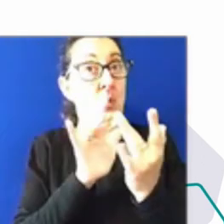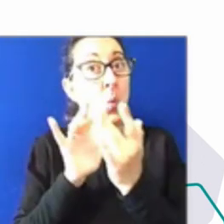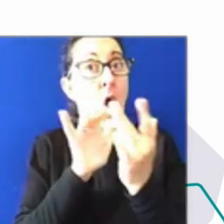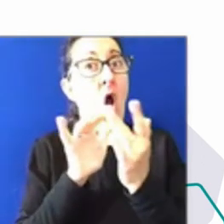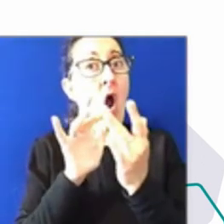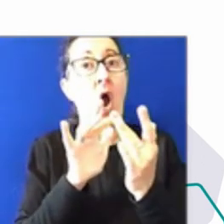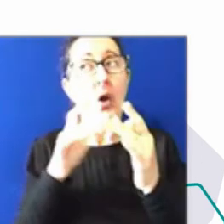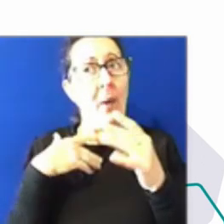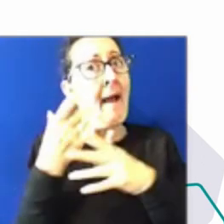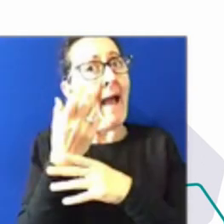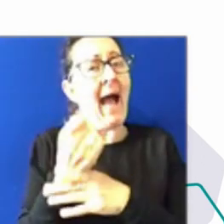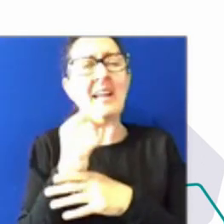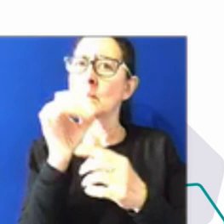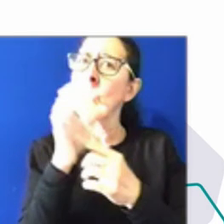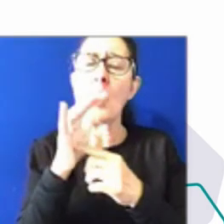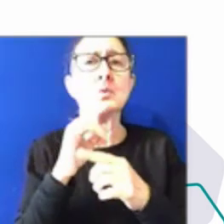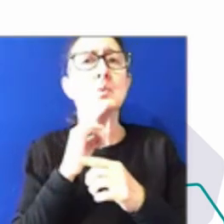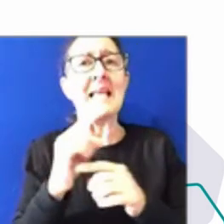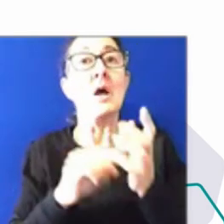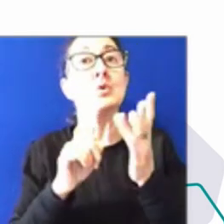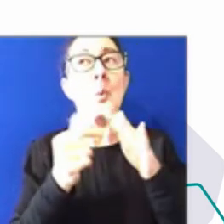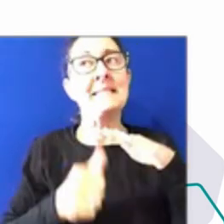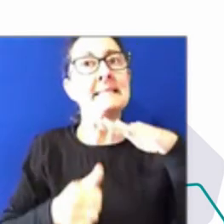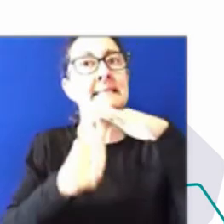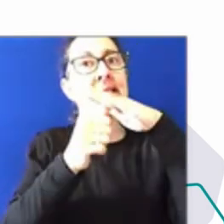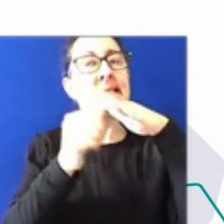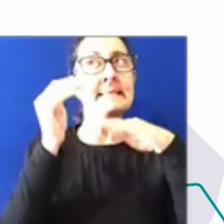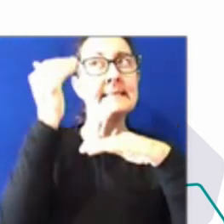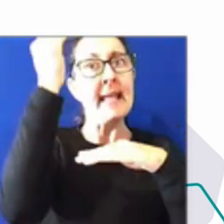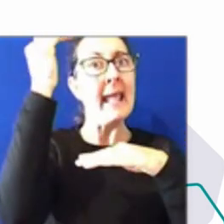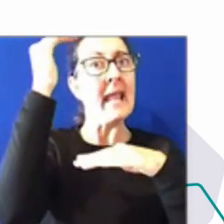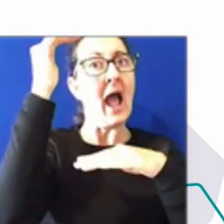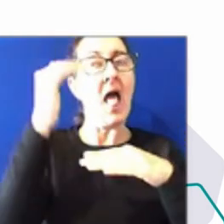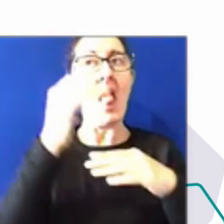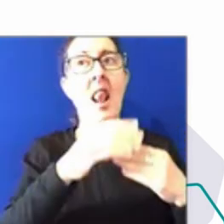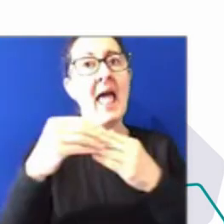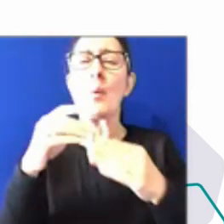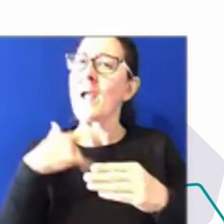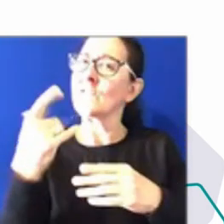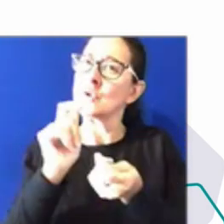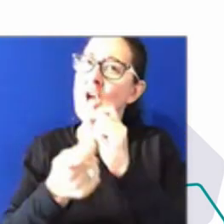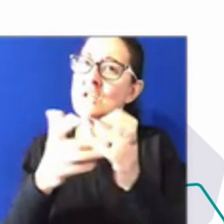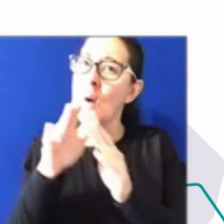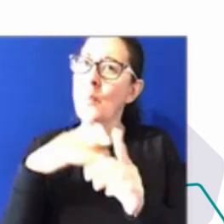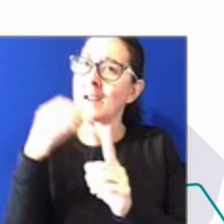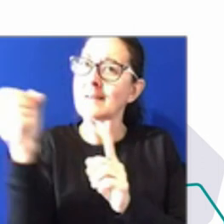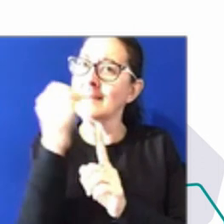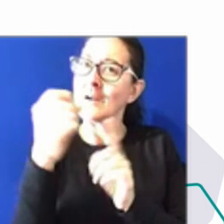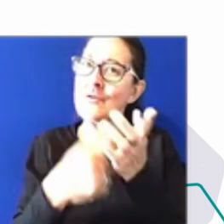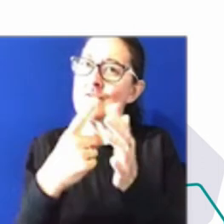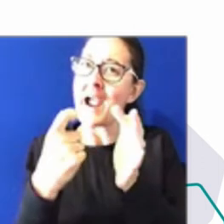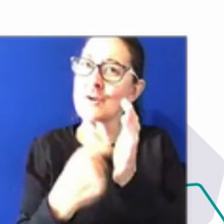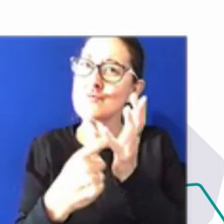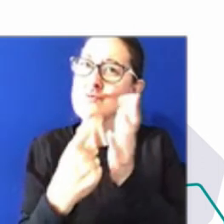you have to change the way that you recruit. We've all been in interviews where it feels like a test. So